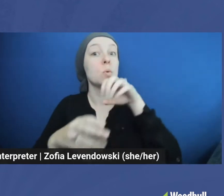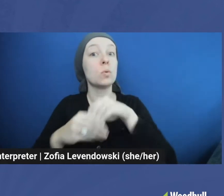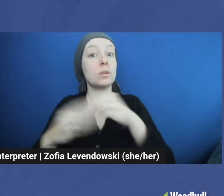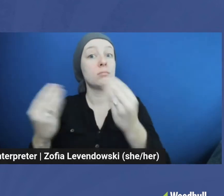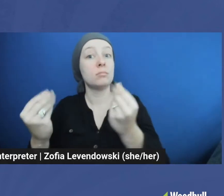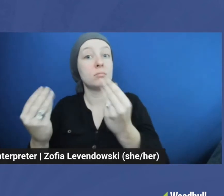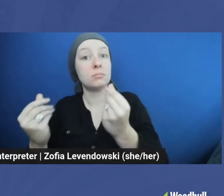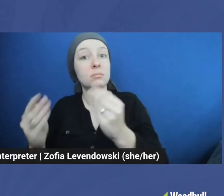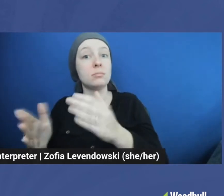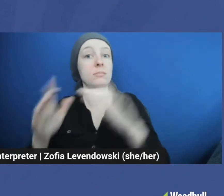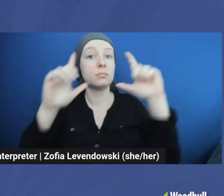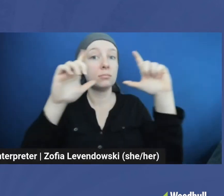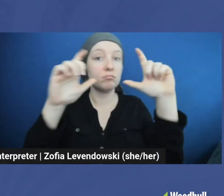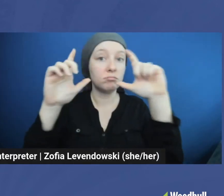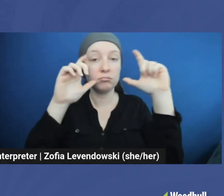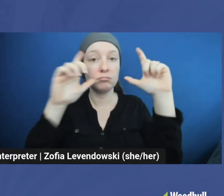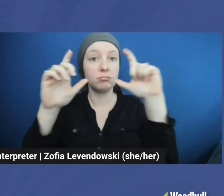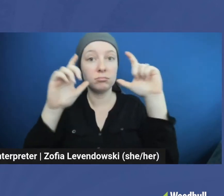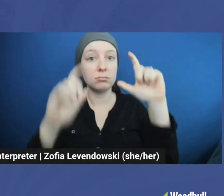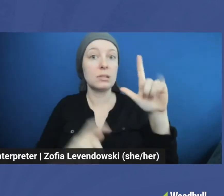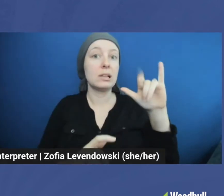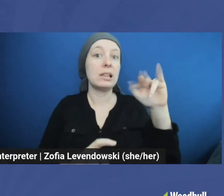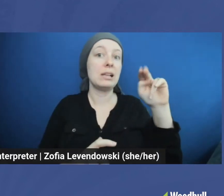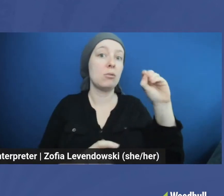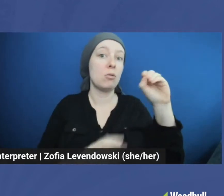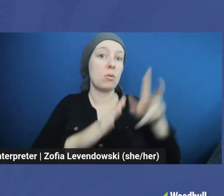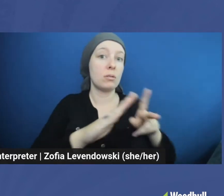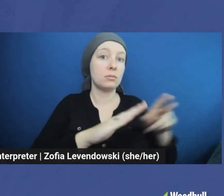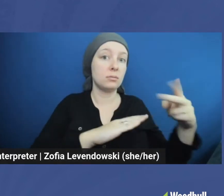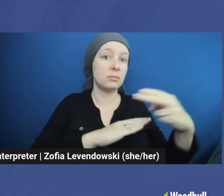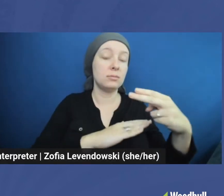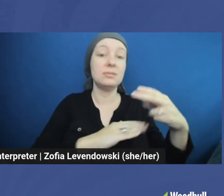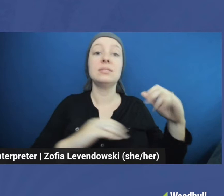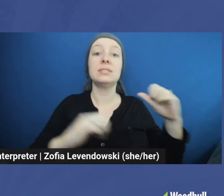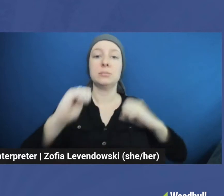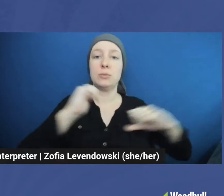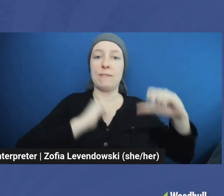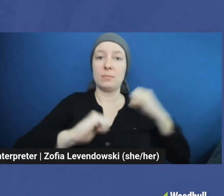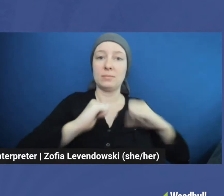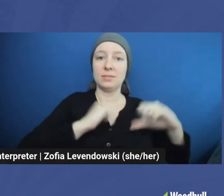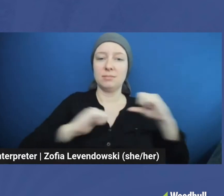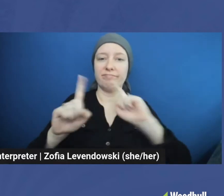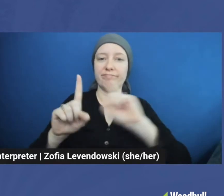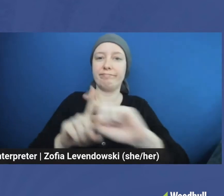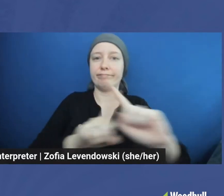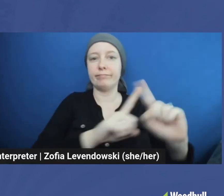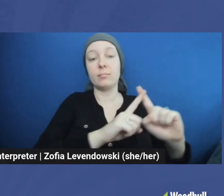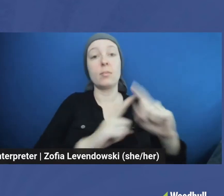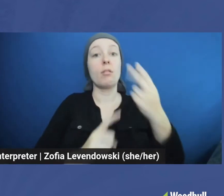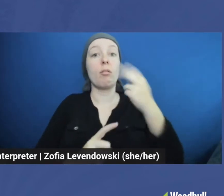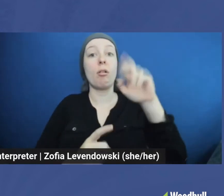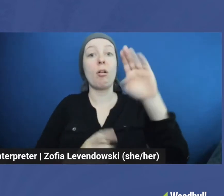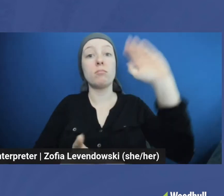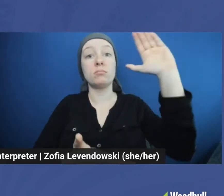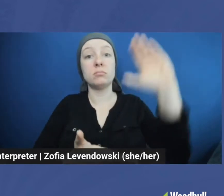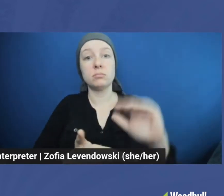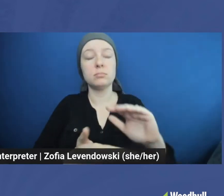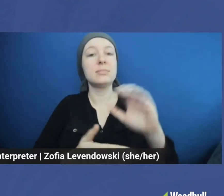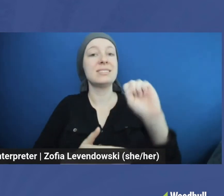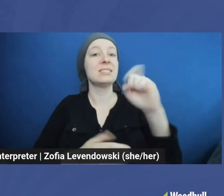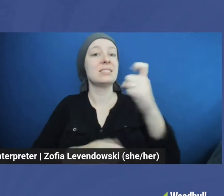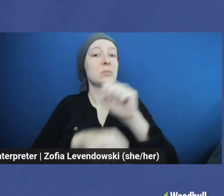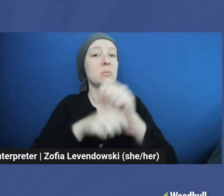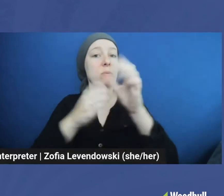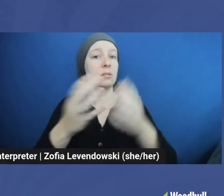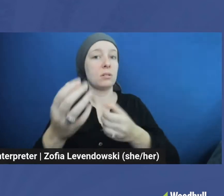photography, lino cut, zines, and performance. Harm reduction, sex worker rights, and gardening